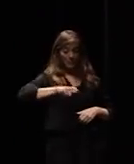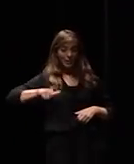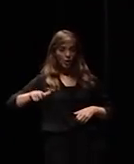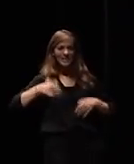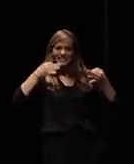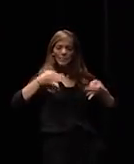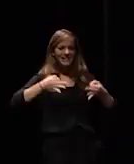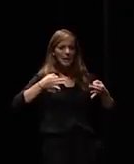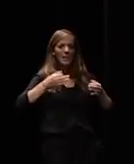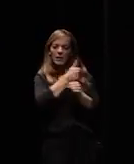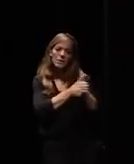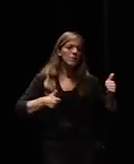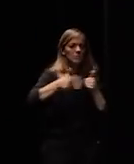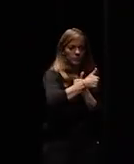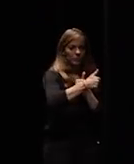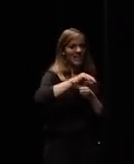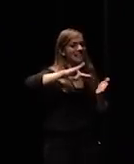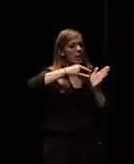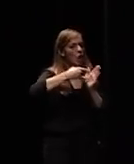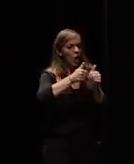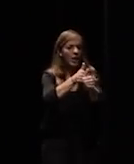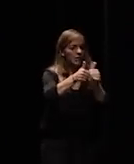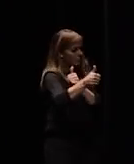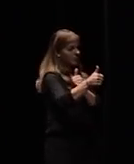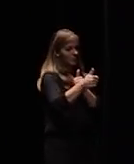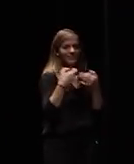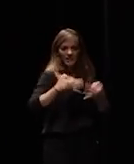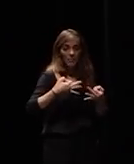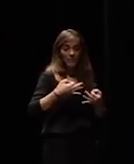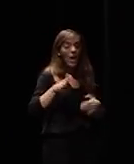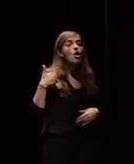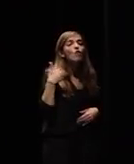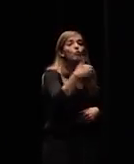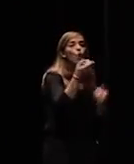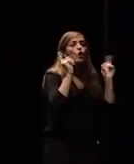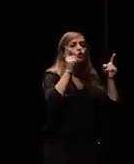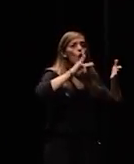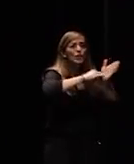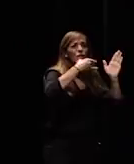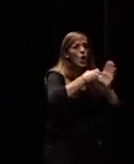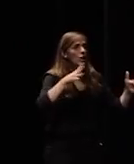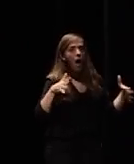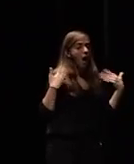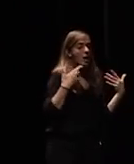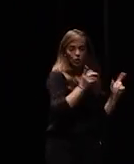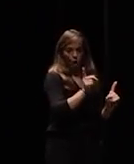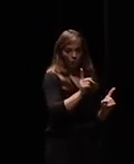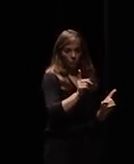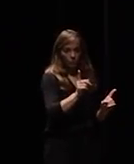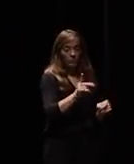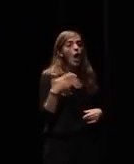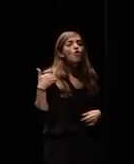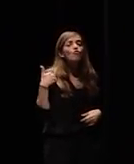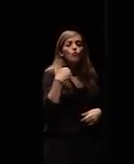can we have a future where we just have amazing technology that's not enough can we have a future where we're just awesome humans